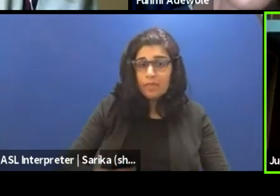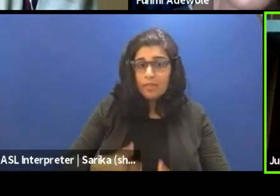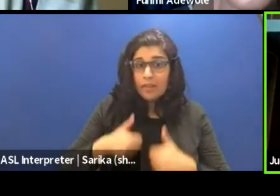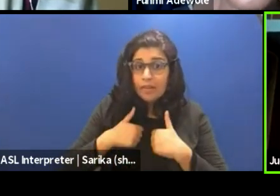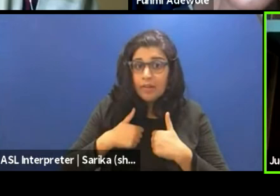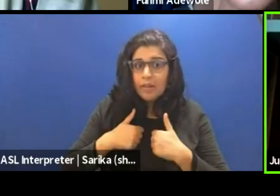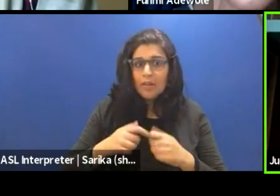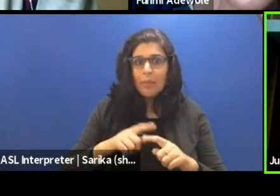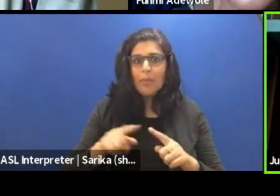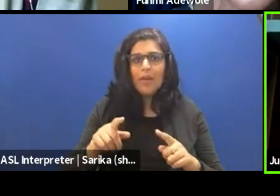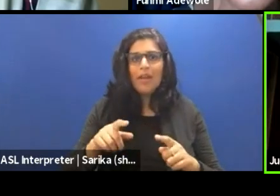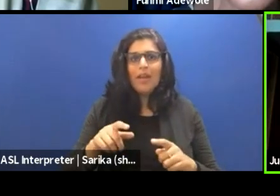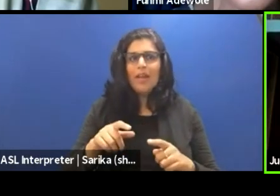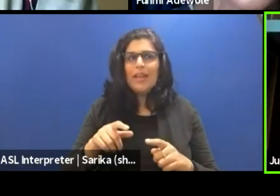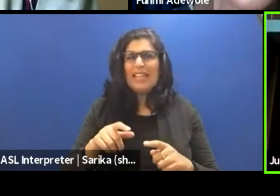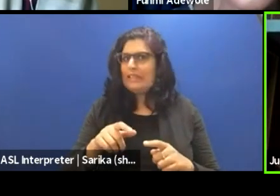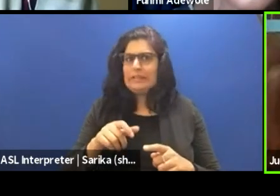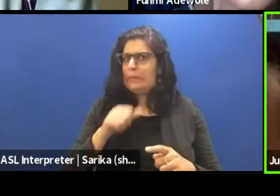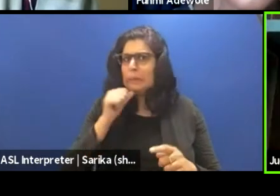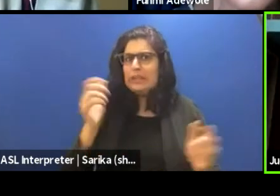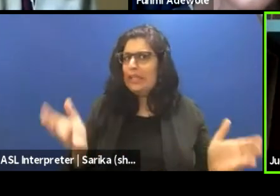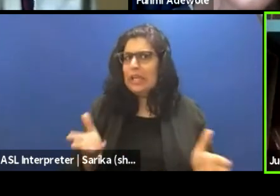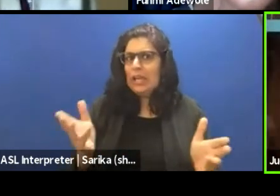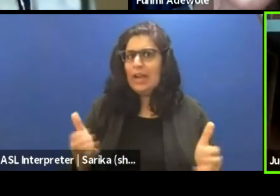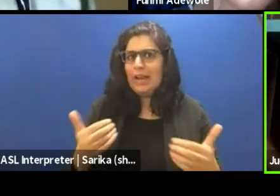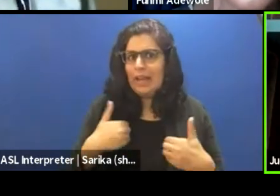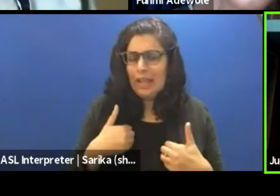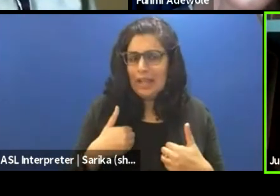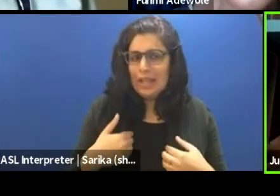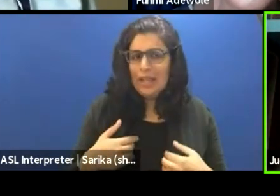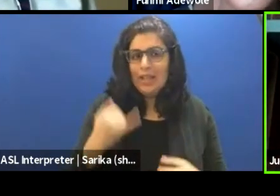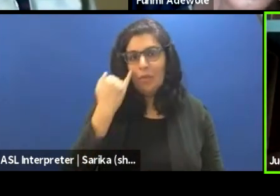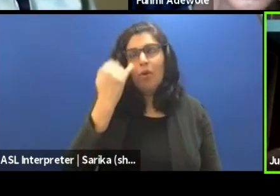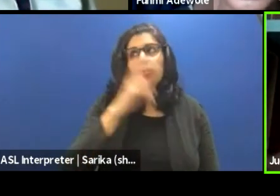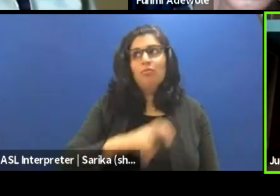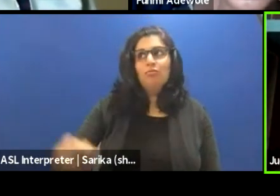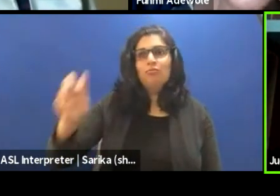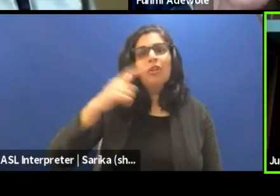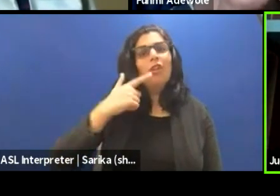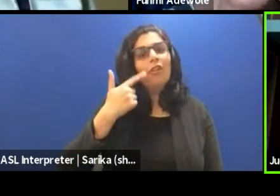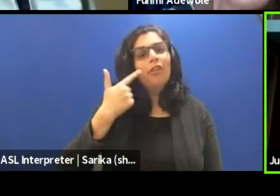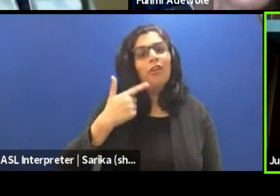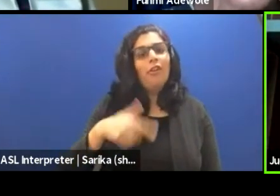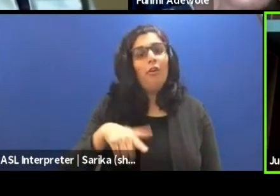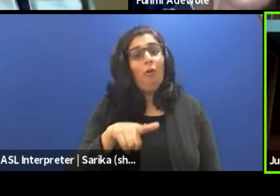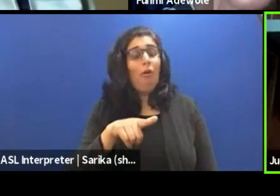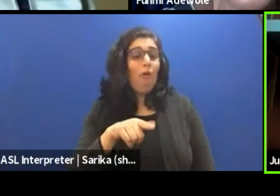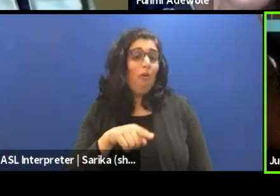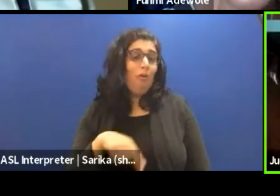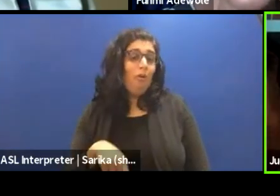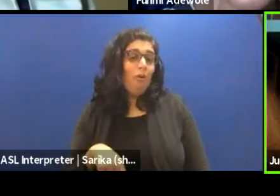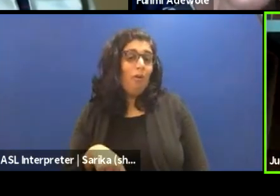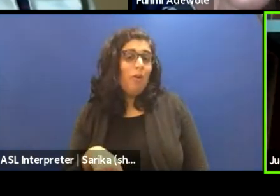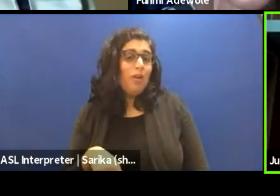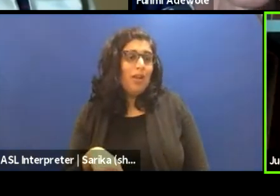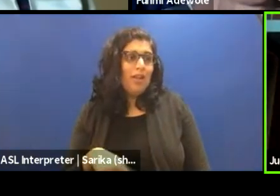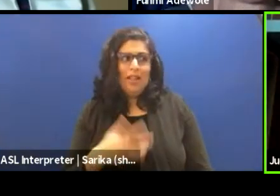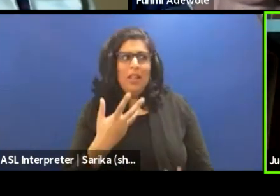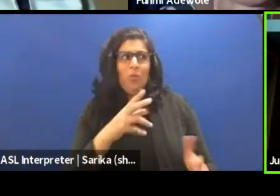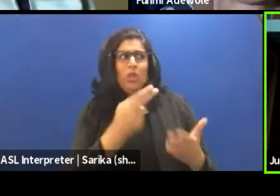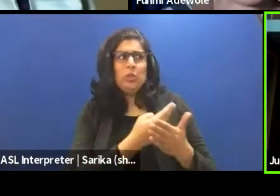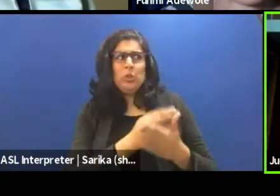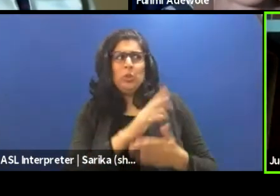something you were advised to have if you were crossing, if you were traveling to London. was, ah, forget it's your native intelligence or don't go there and go, you know what I mean?